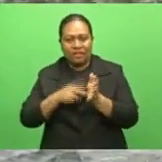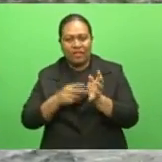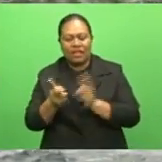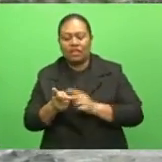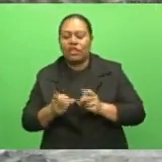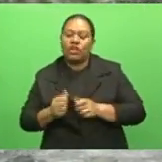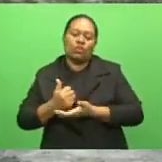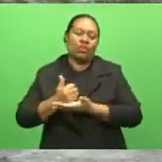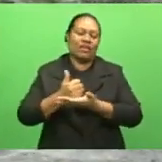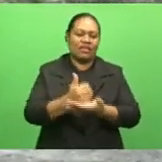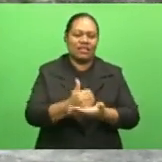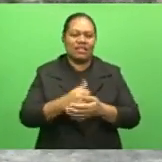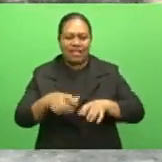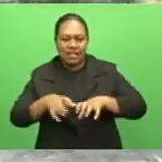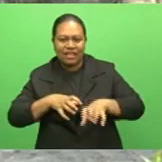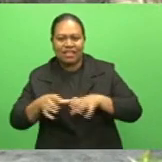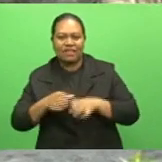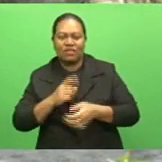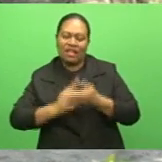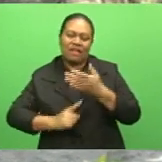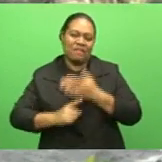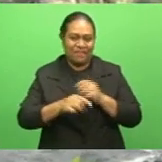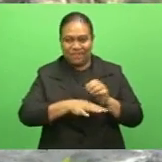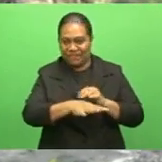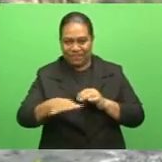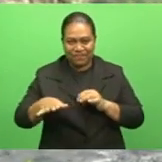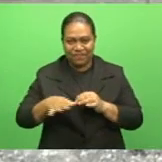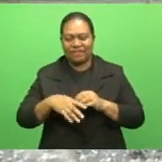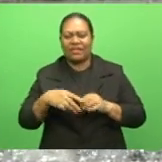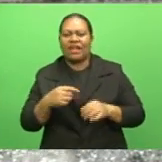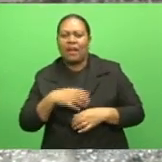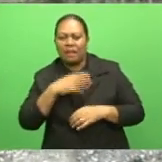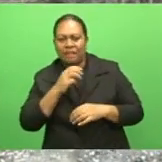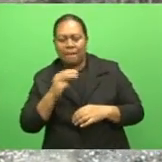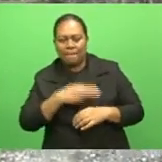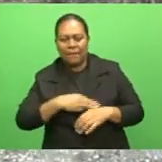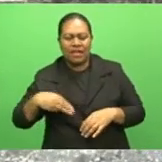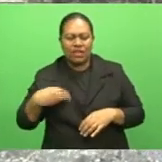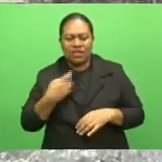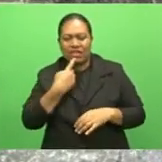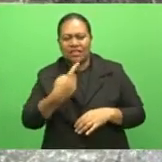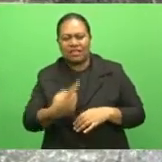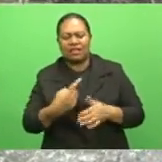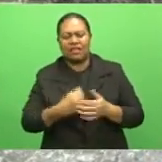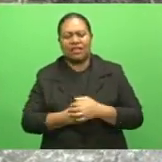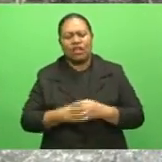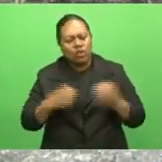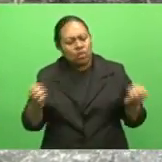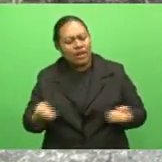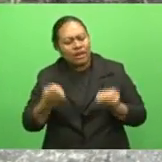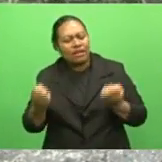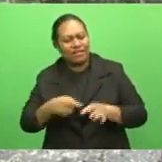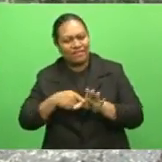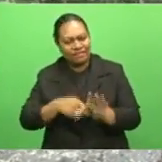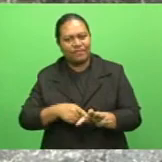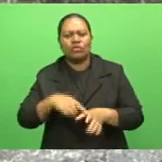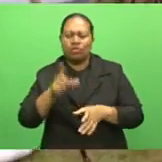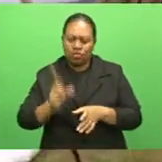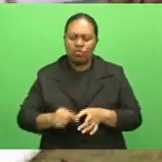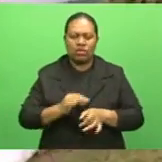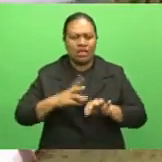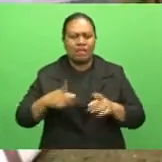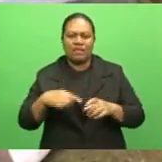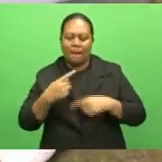climate change activities undertaken by them. Kumar stressed his ministry is committed to encouraging youths to take action against climate